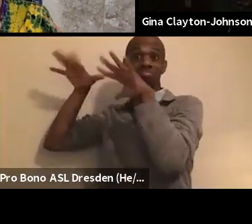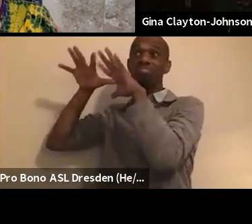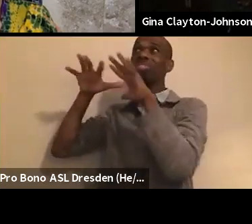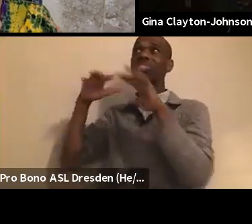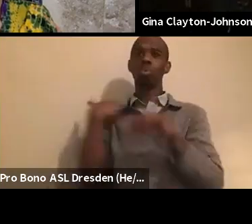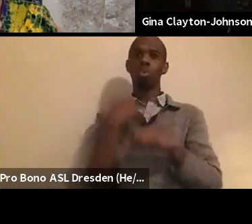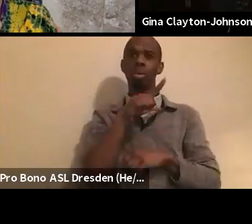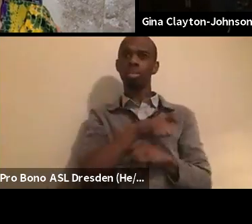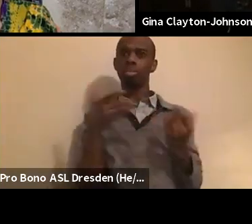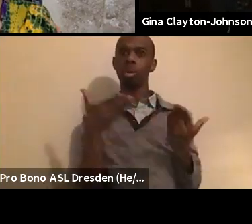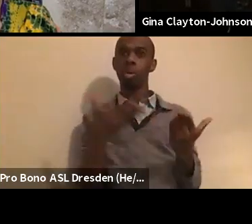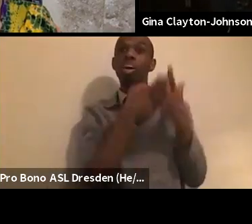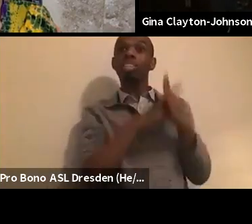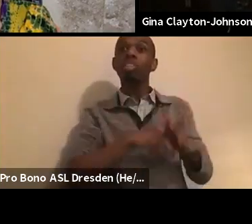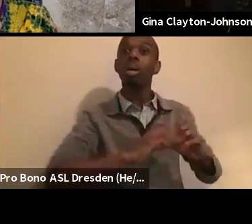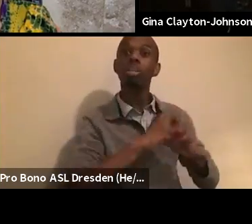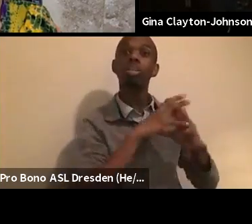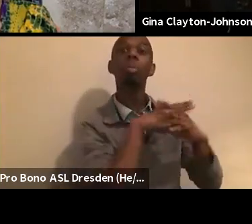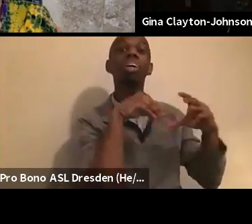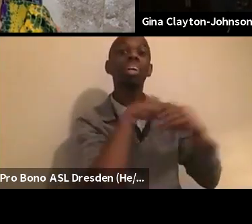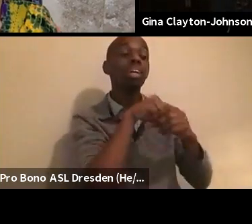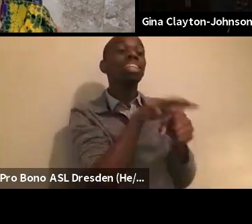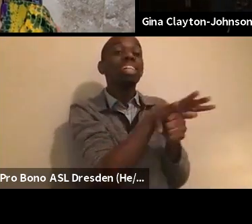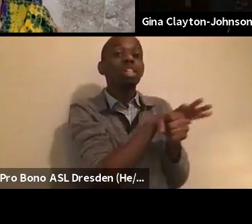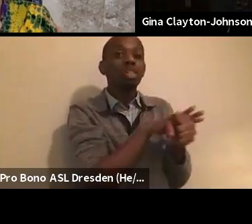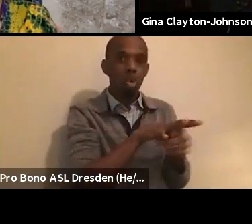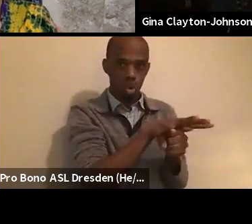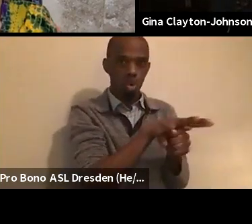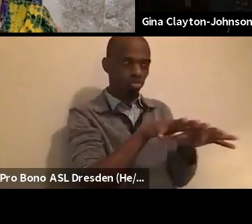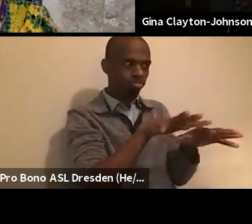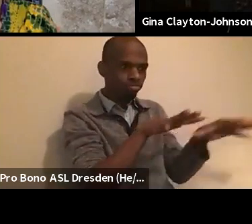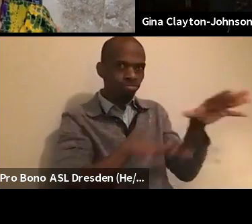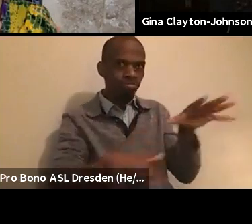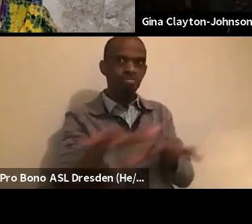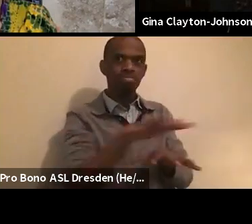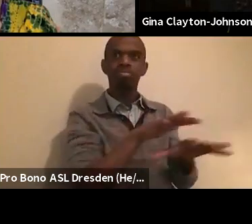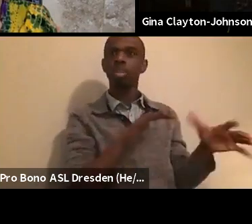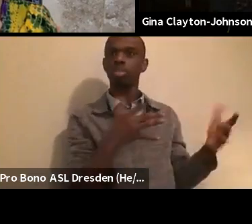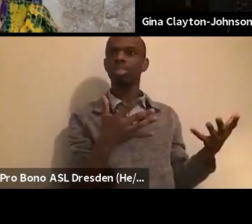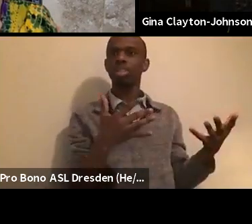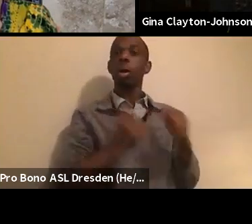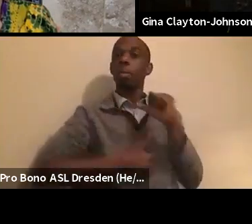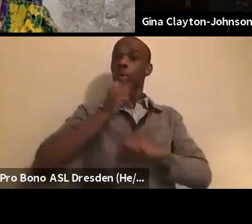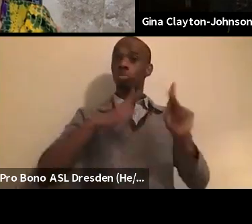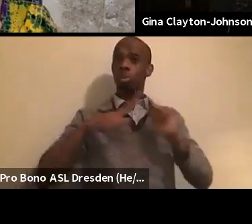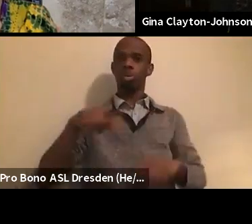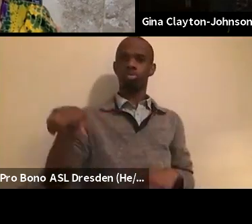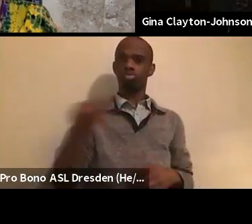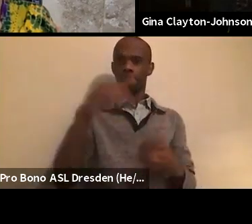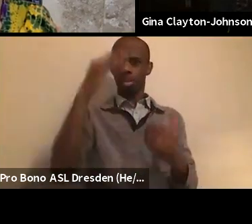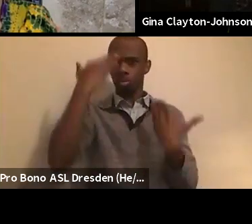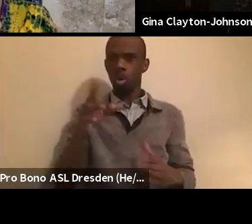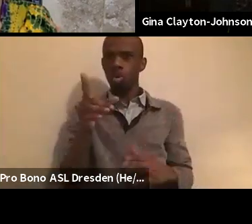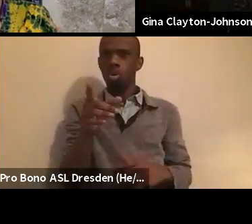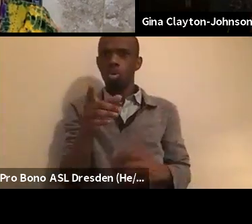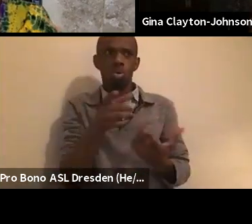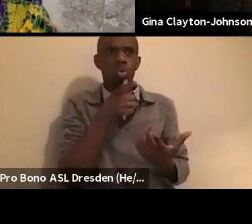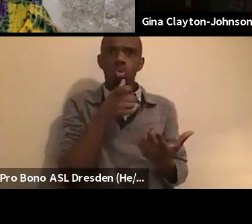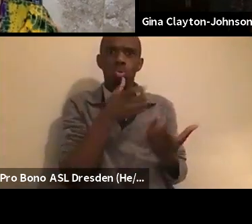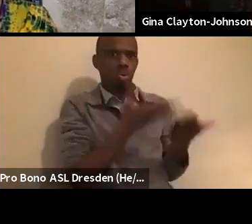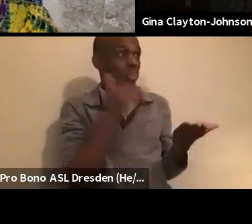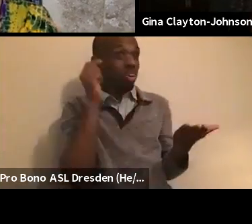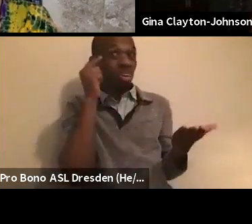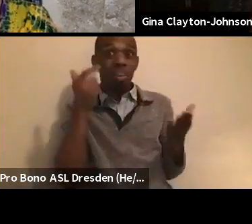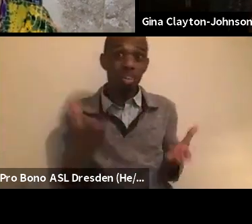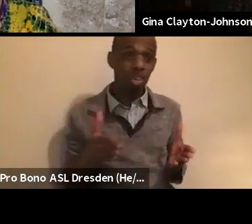legislators other than those that serve locally. Most people don't know what their Congress person or their senator or their assembly person, or even with their governor,